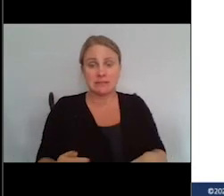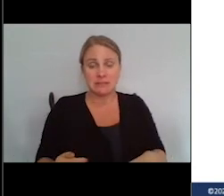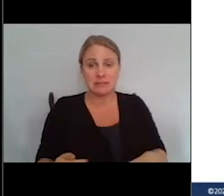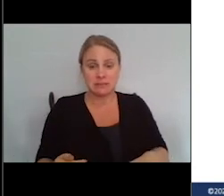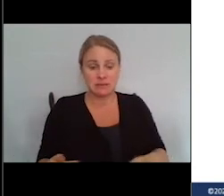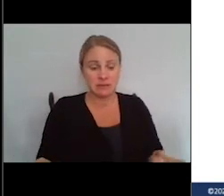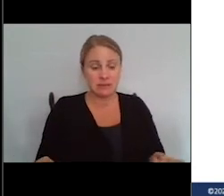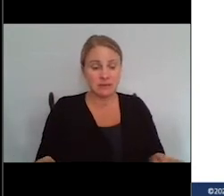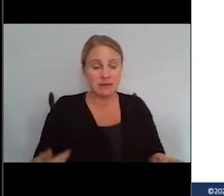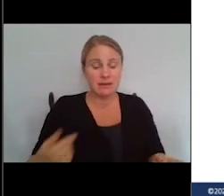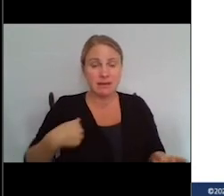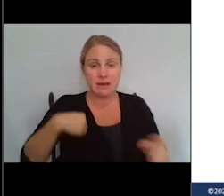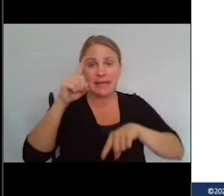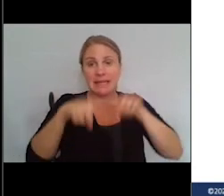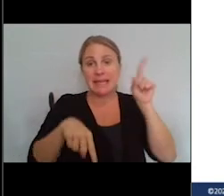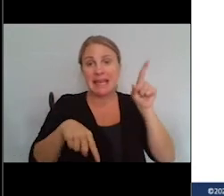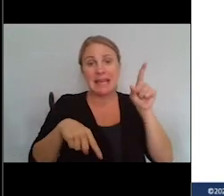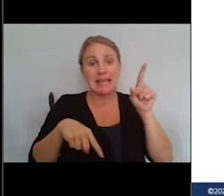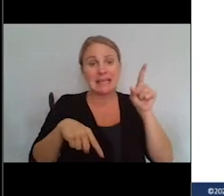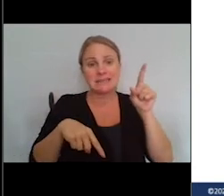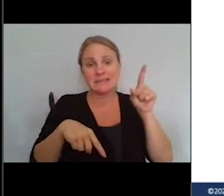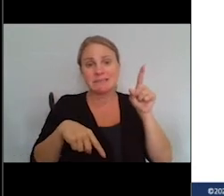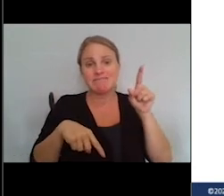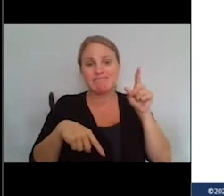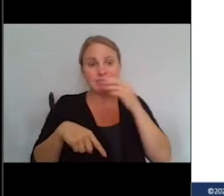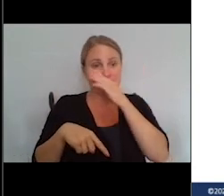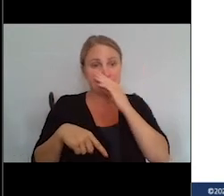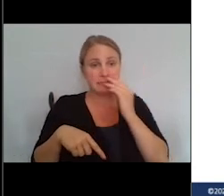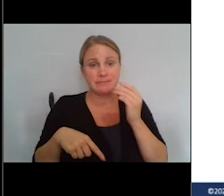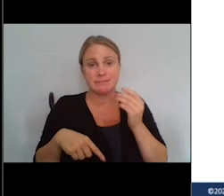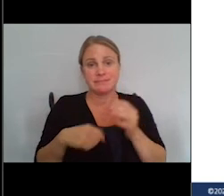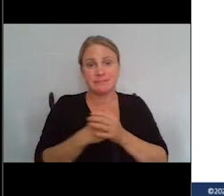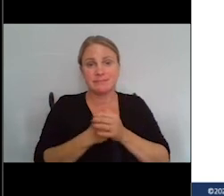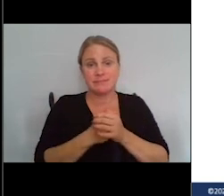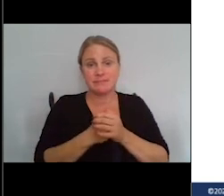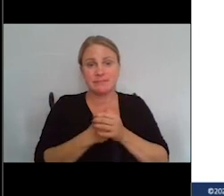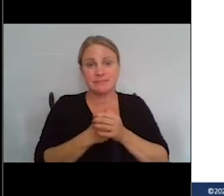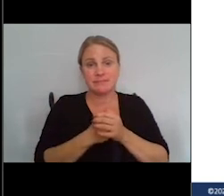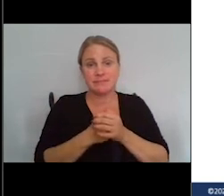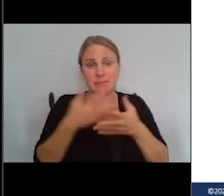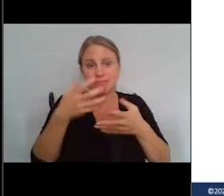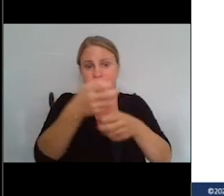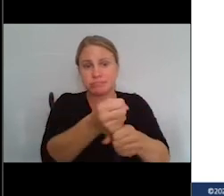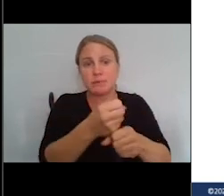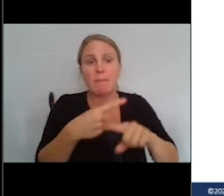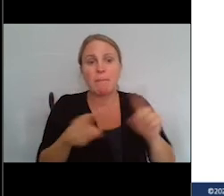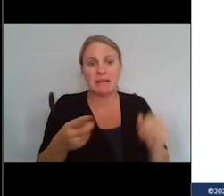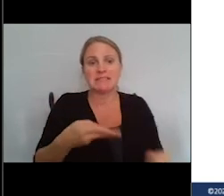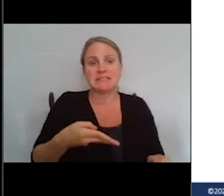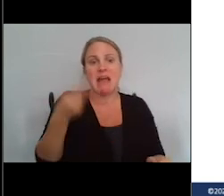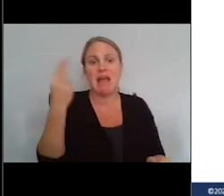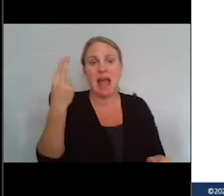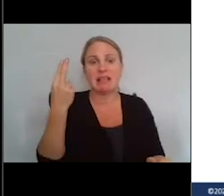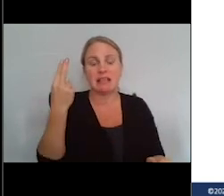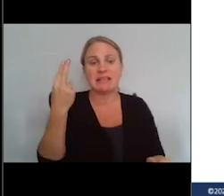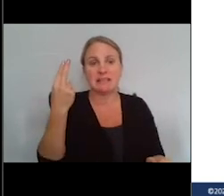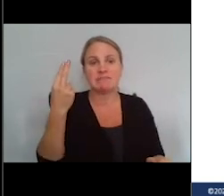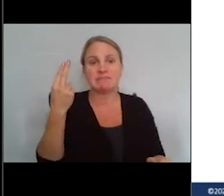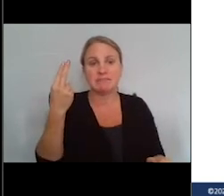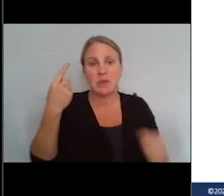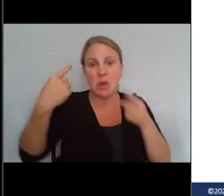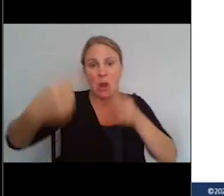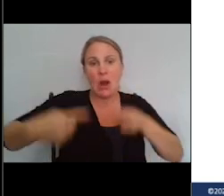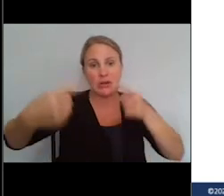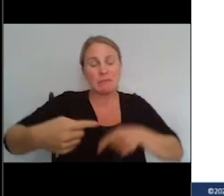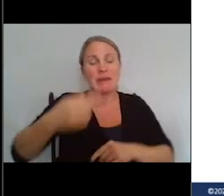You know, I can't scoop the publication, but their data are highly provocative and will be in every